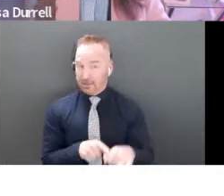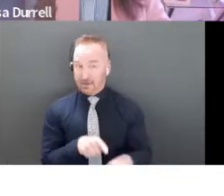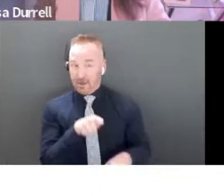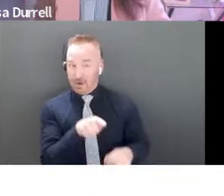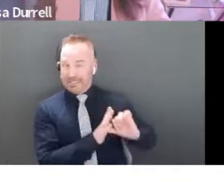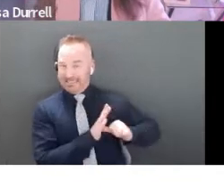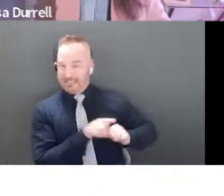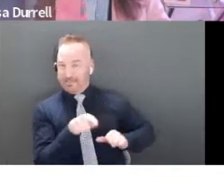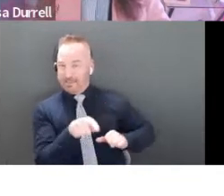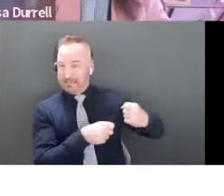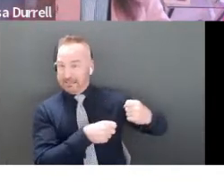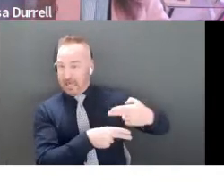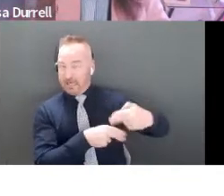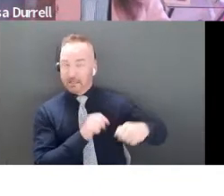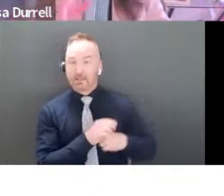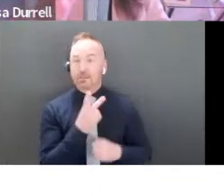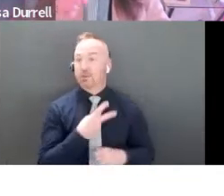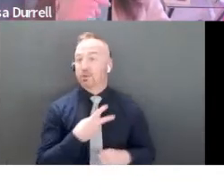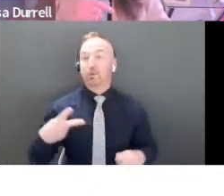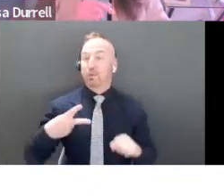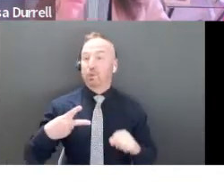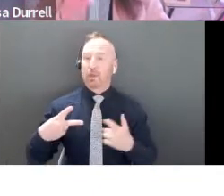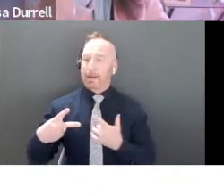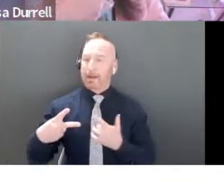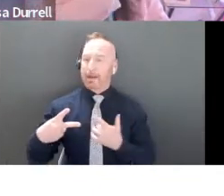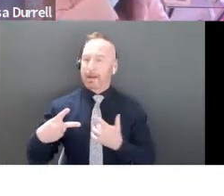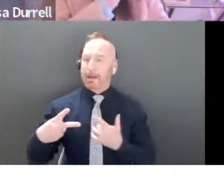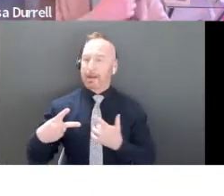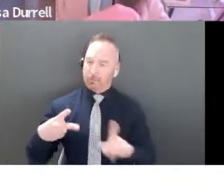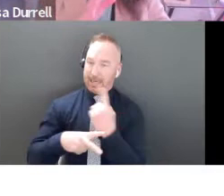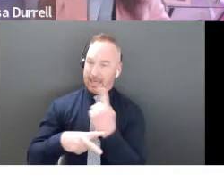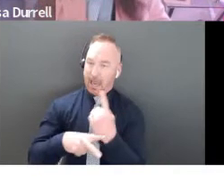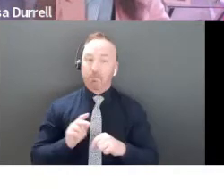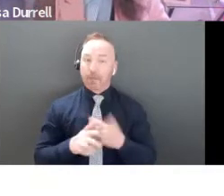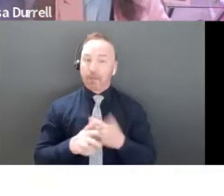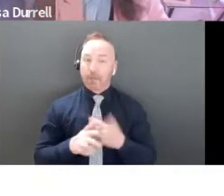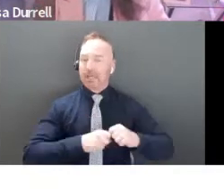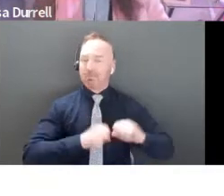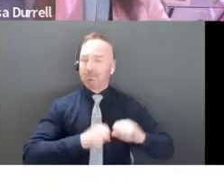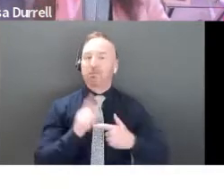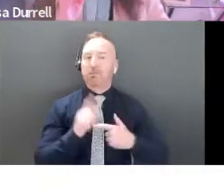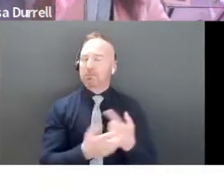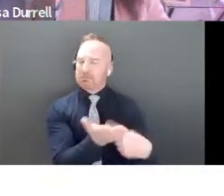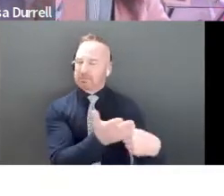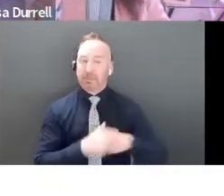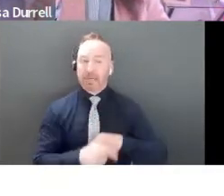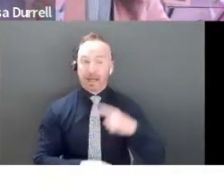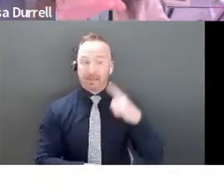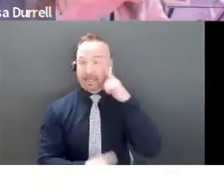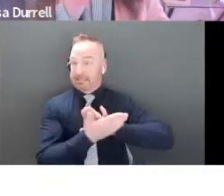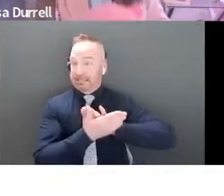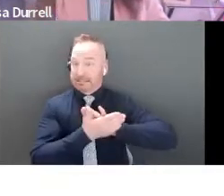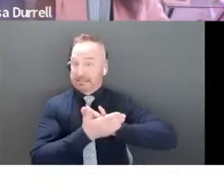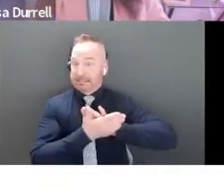You know, there are two major trends out there right now. We'll talk about them when we get there, but I think the cleaner, the better. Look, as